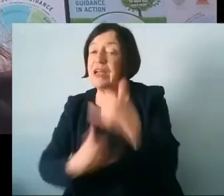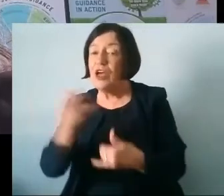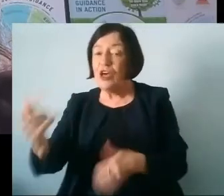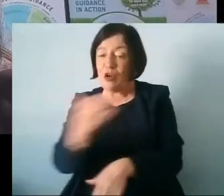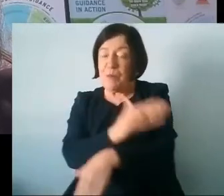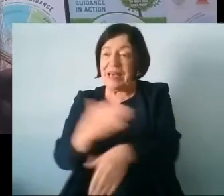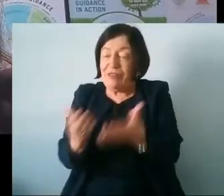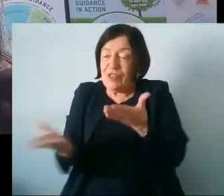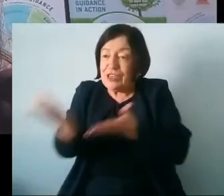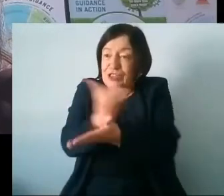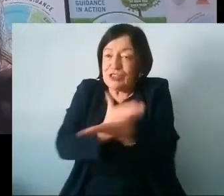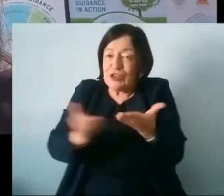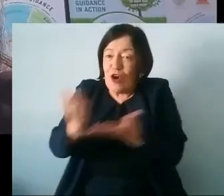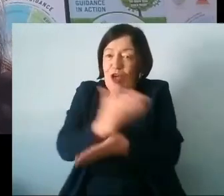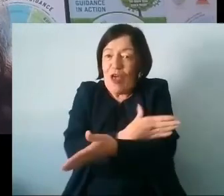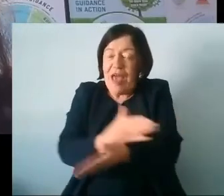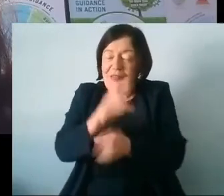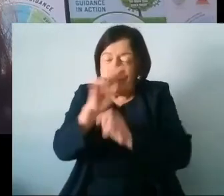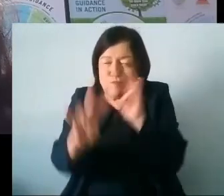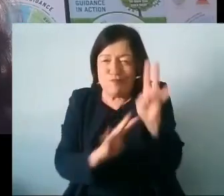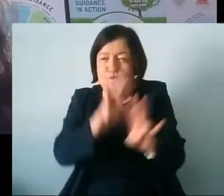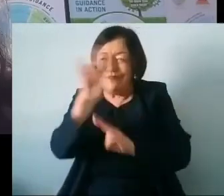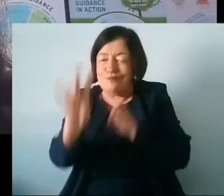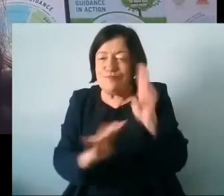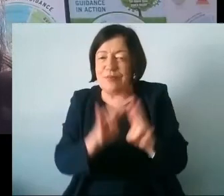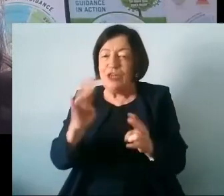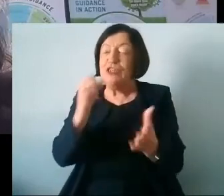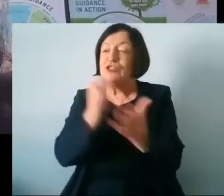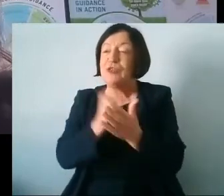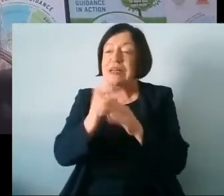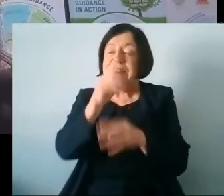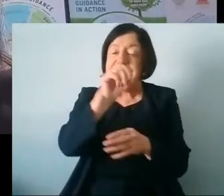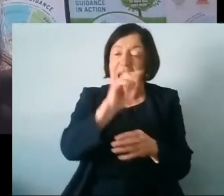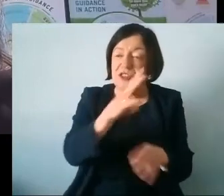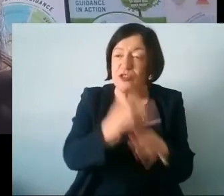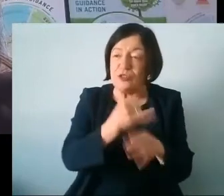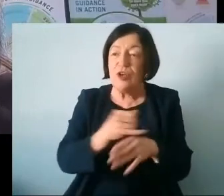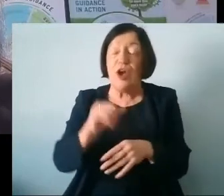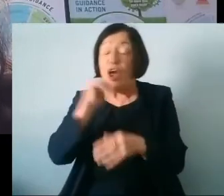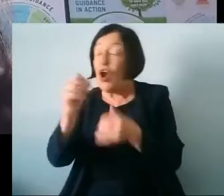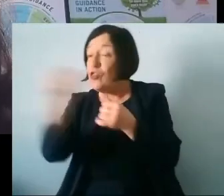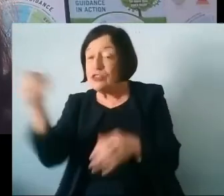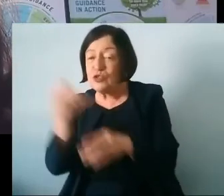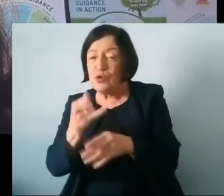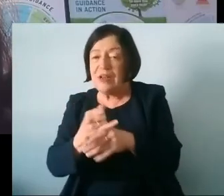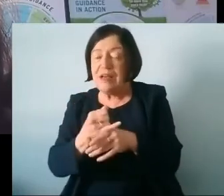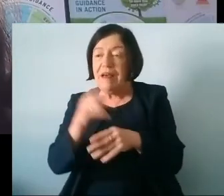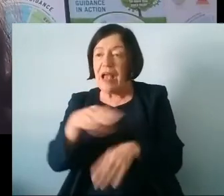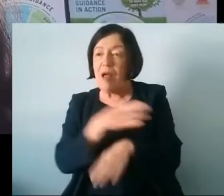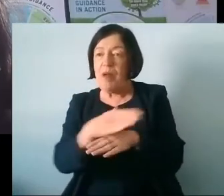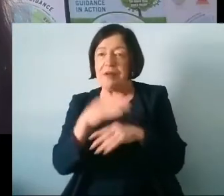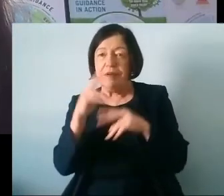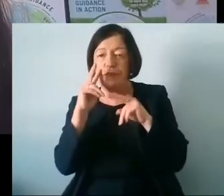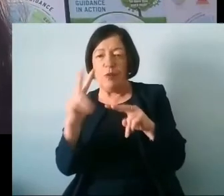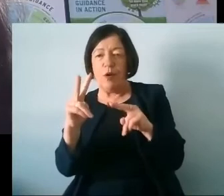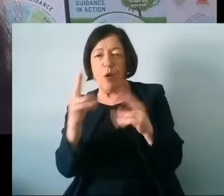discussion you're beginning that exploration so students in dash schools in non dash schools can actually start to look at